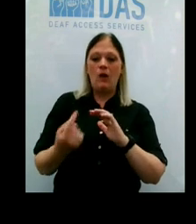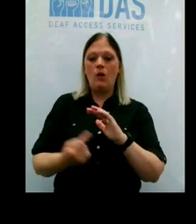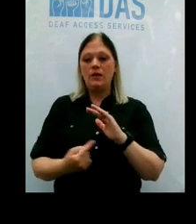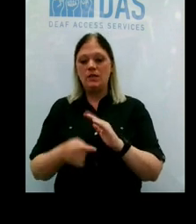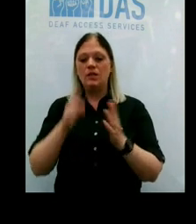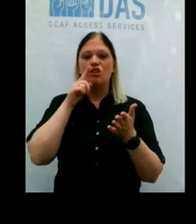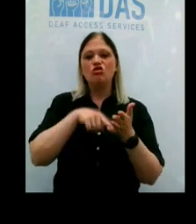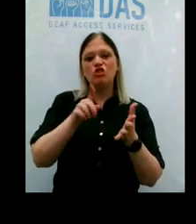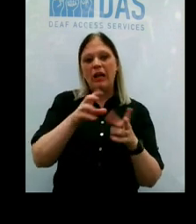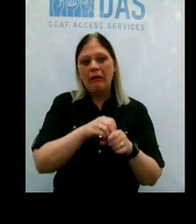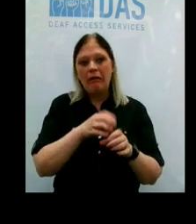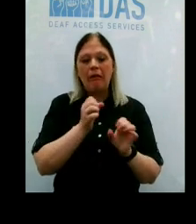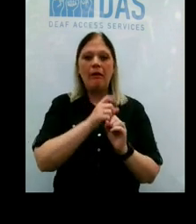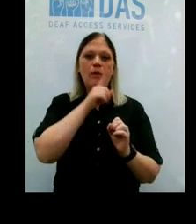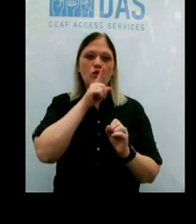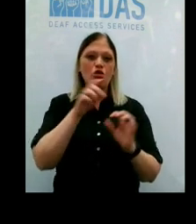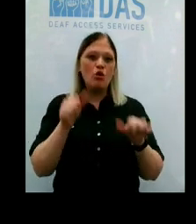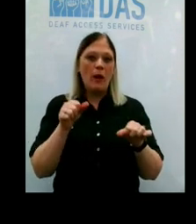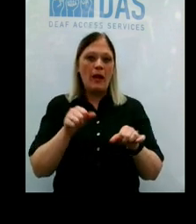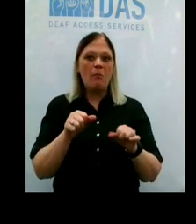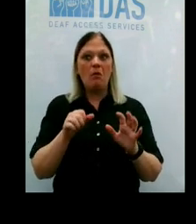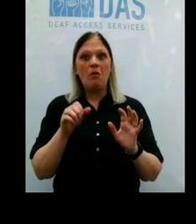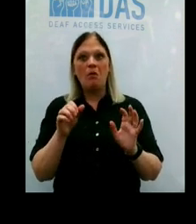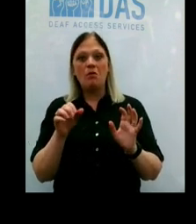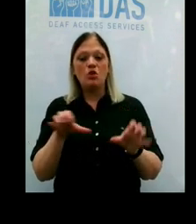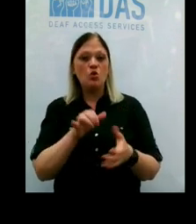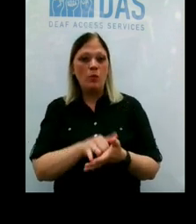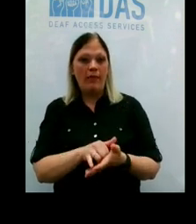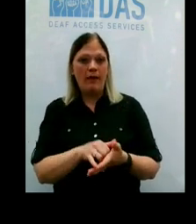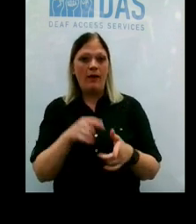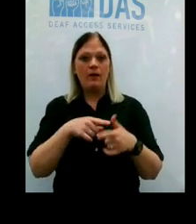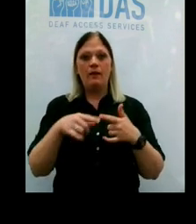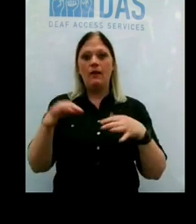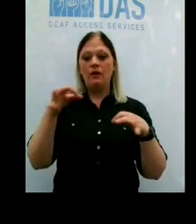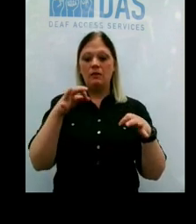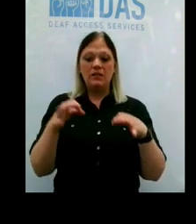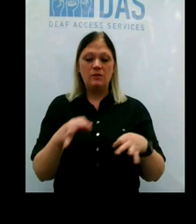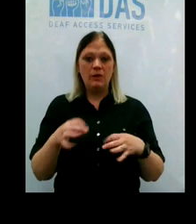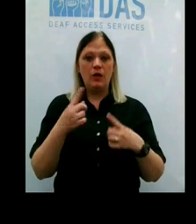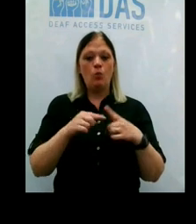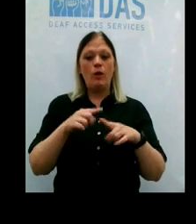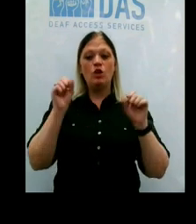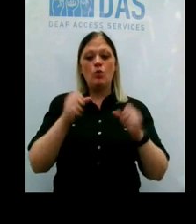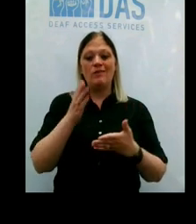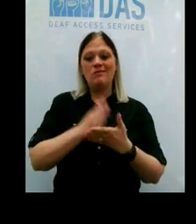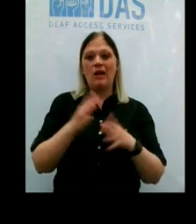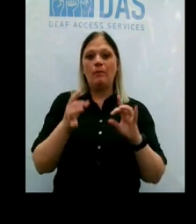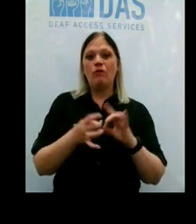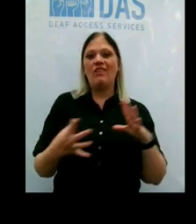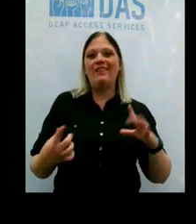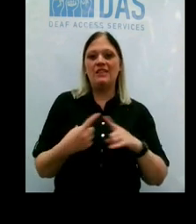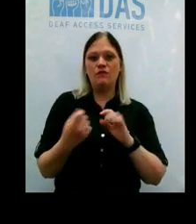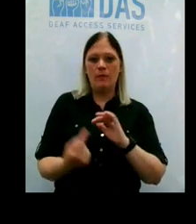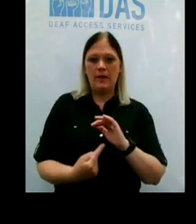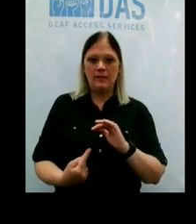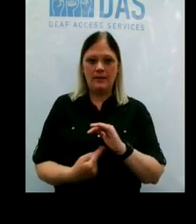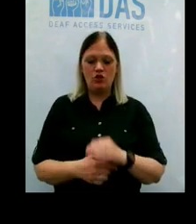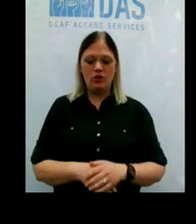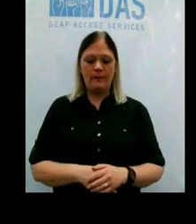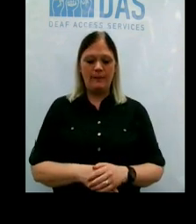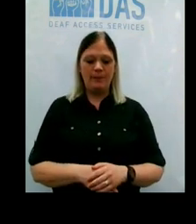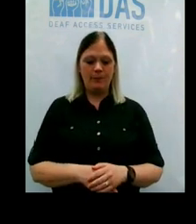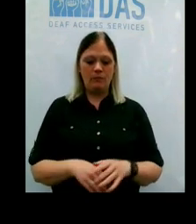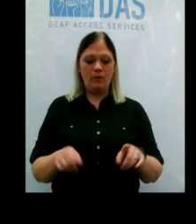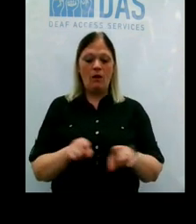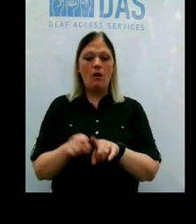just check in, making sure that you're able to do that, and explaining to you when you can release yourself from isolation. Now also going to be